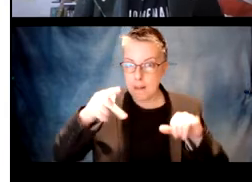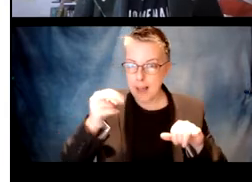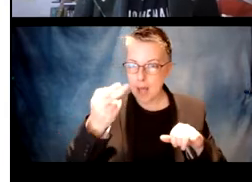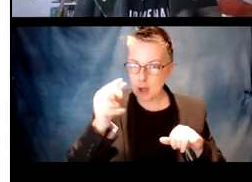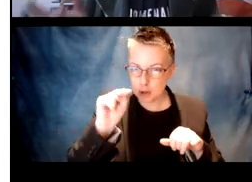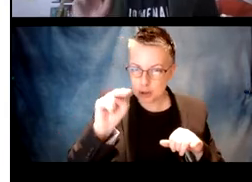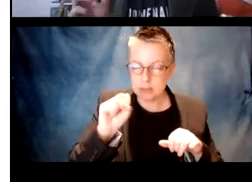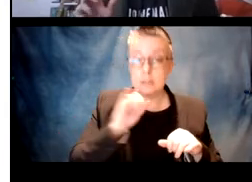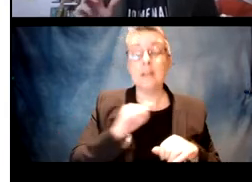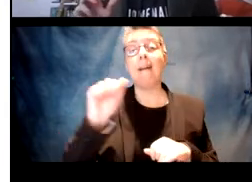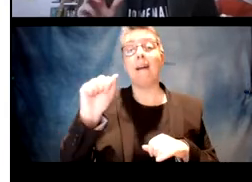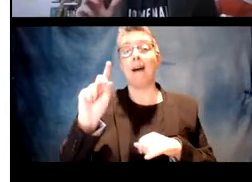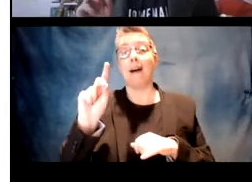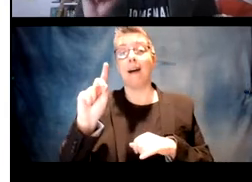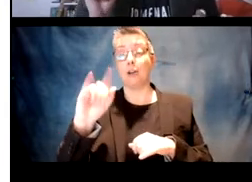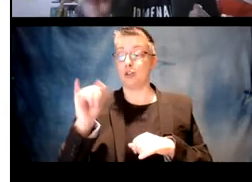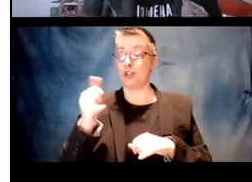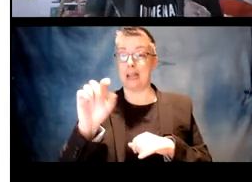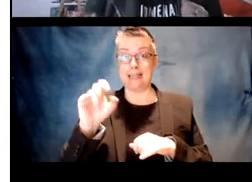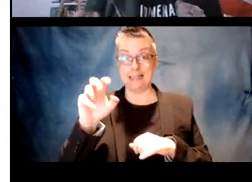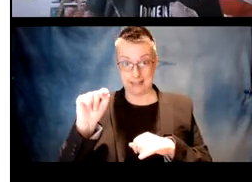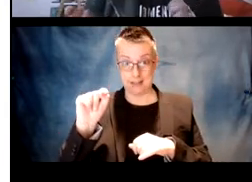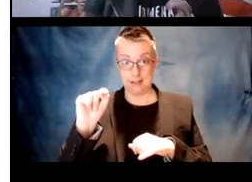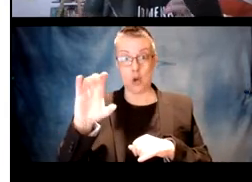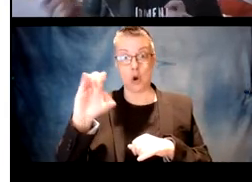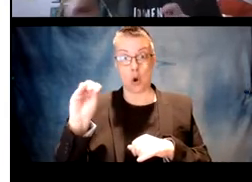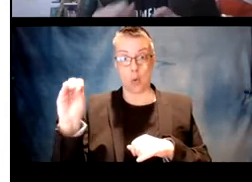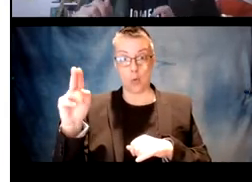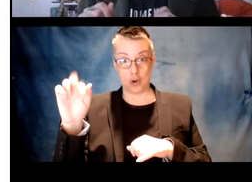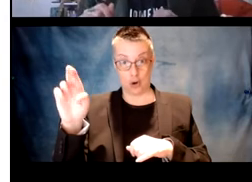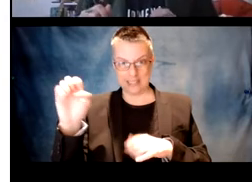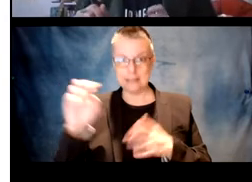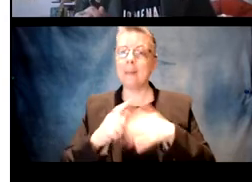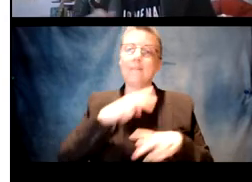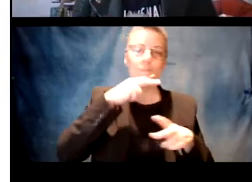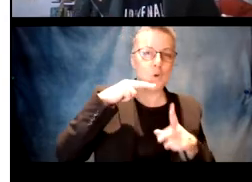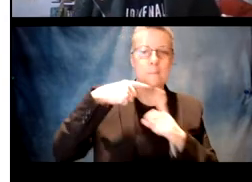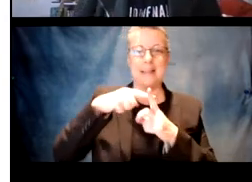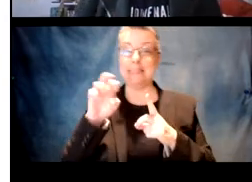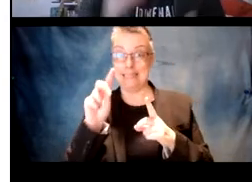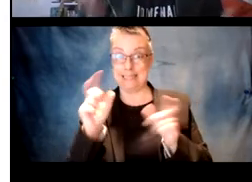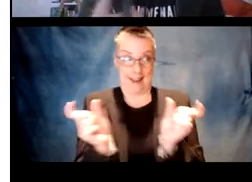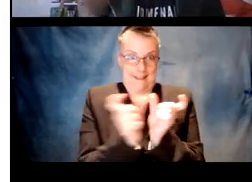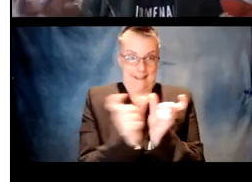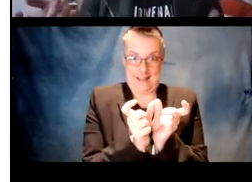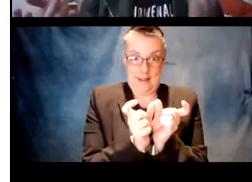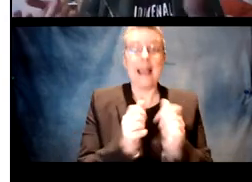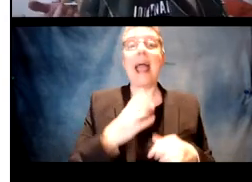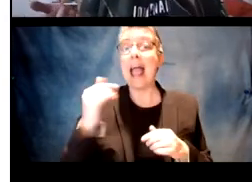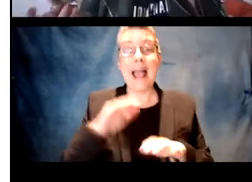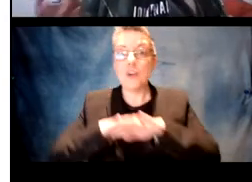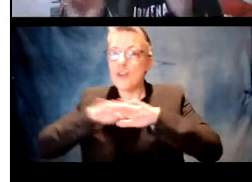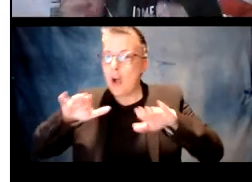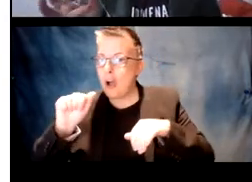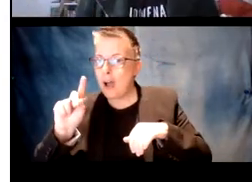encode patterns of both adjacent co occurrence which happens by 12 months. So like bird plus ED